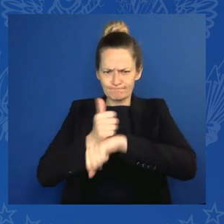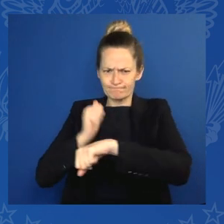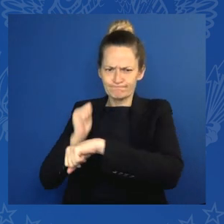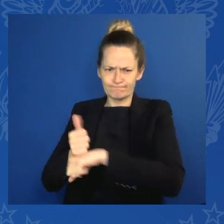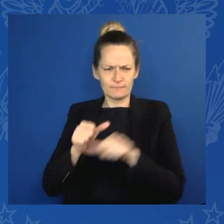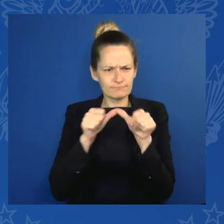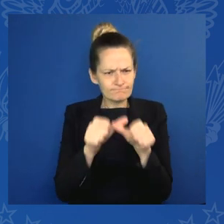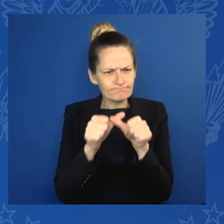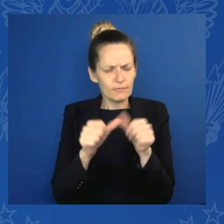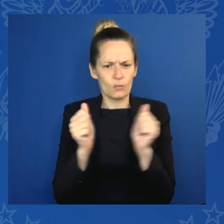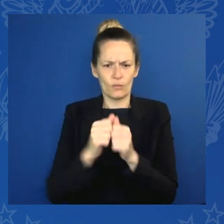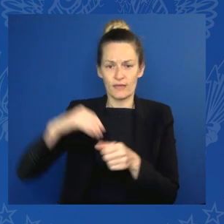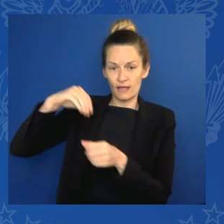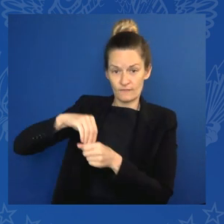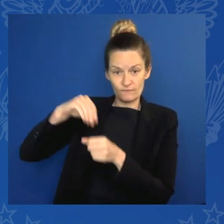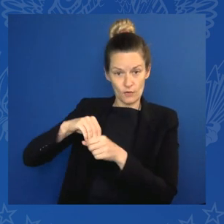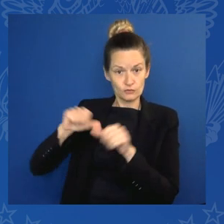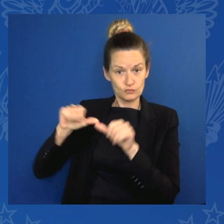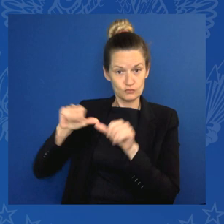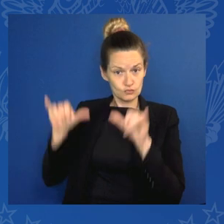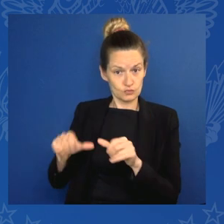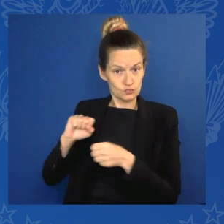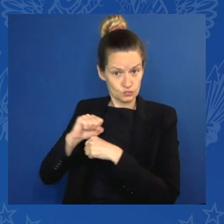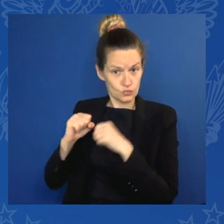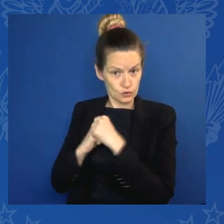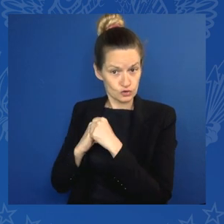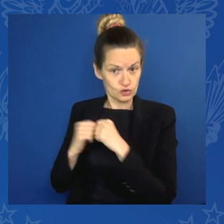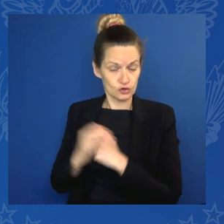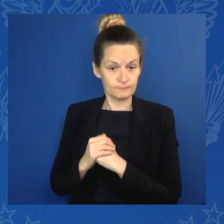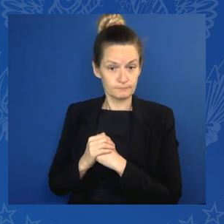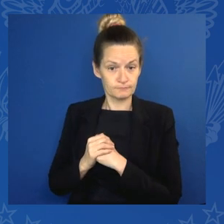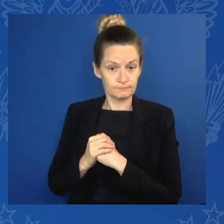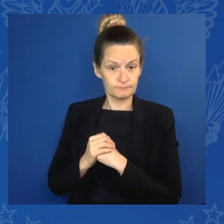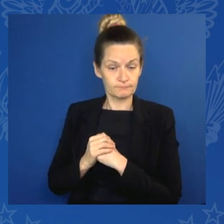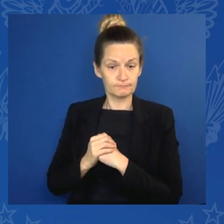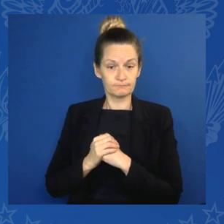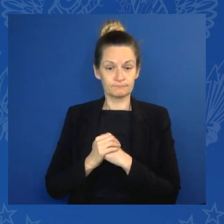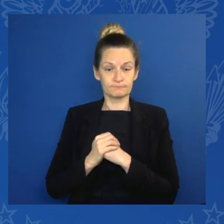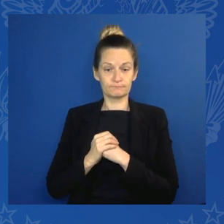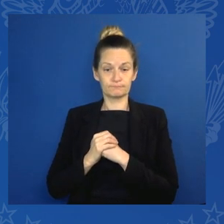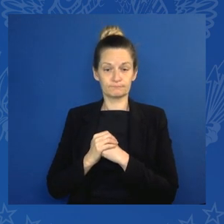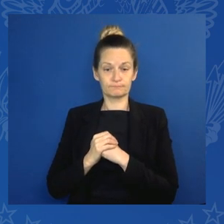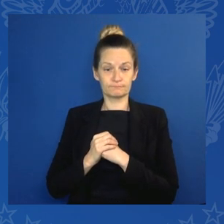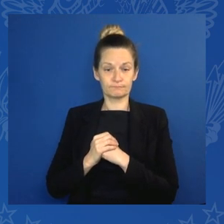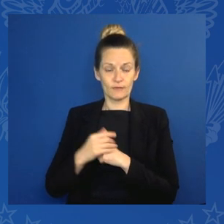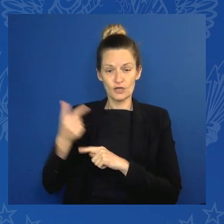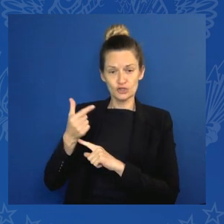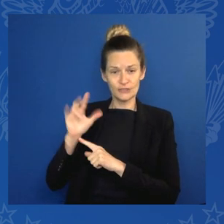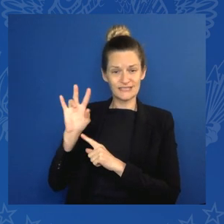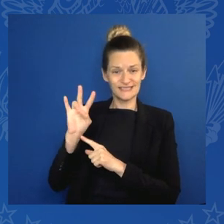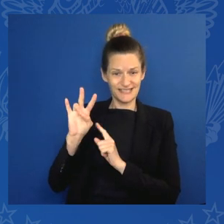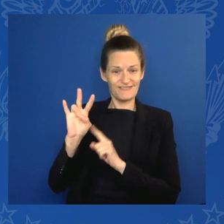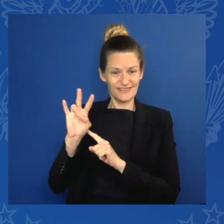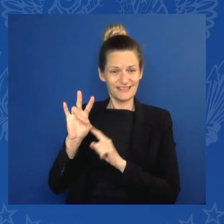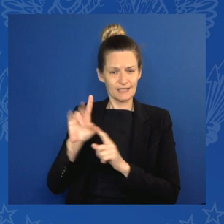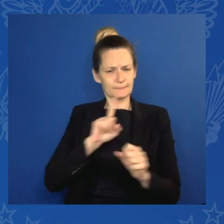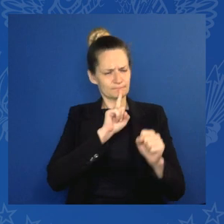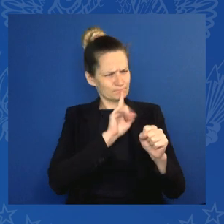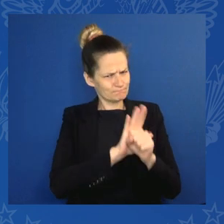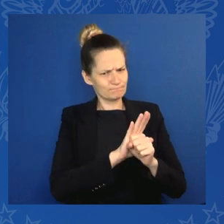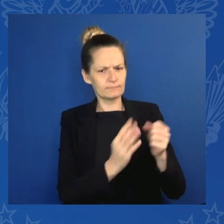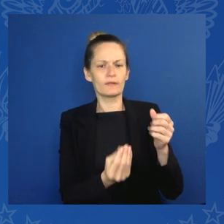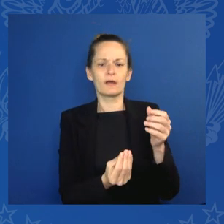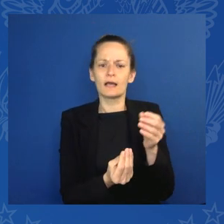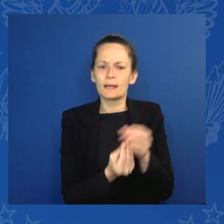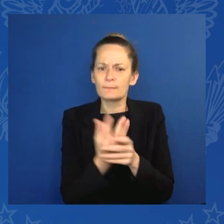the Emerging Markets Climate Action Fund and Germany is contributing additional 30 million Euro,